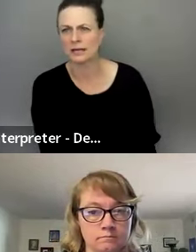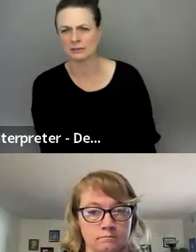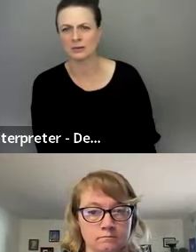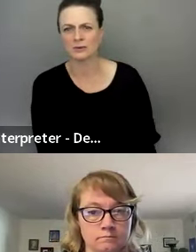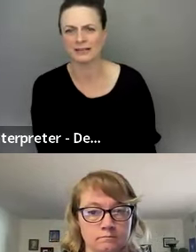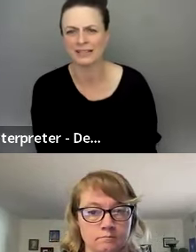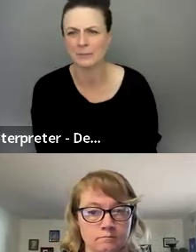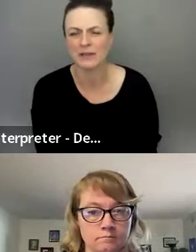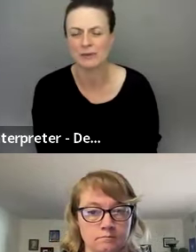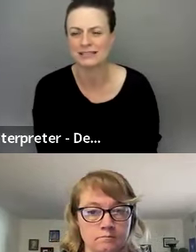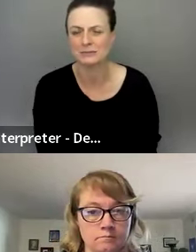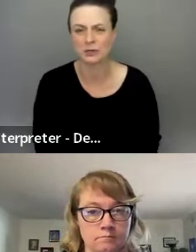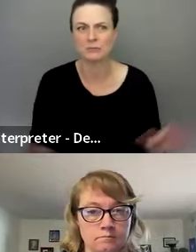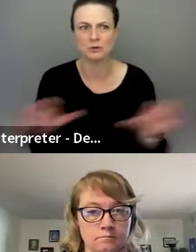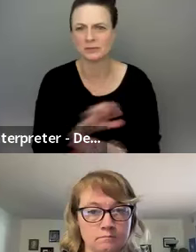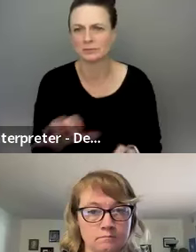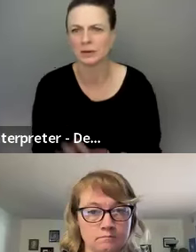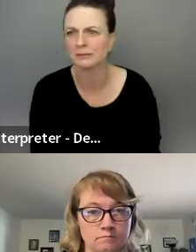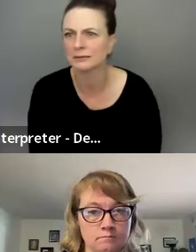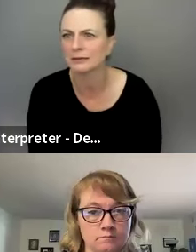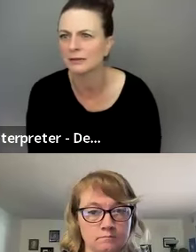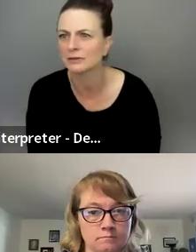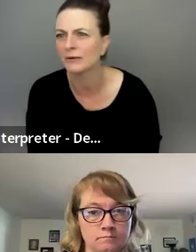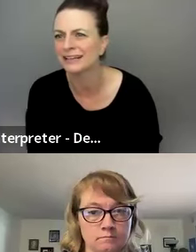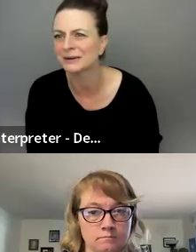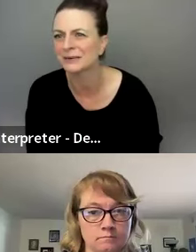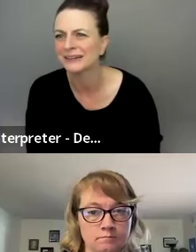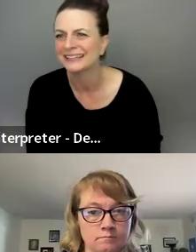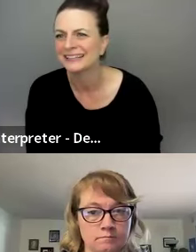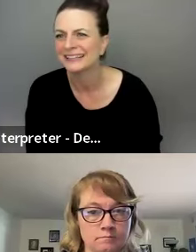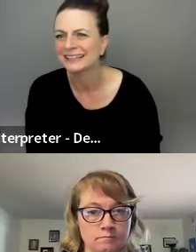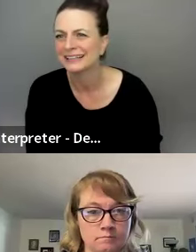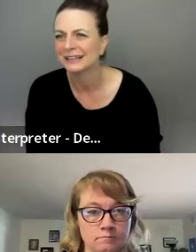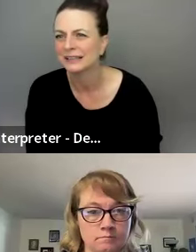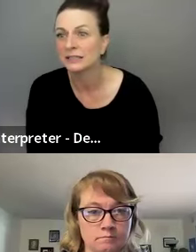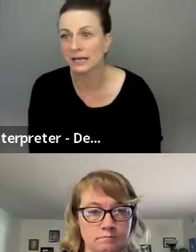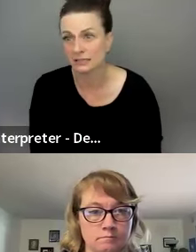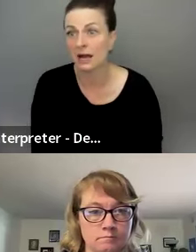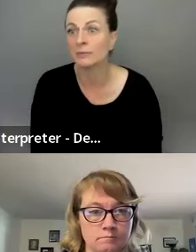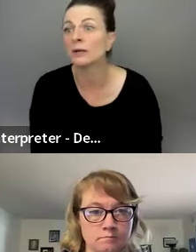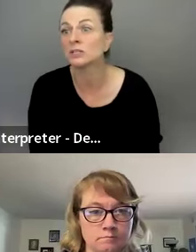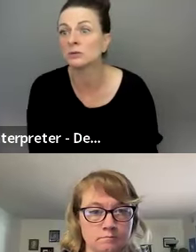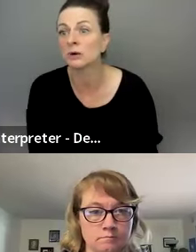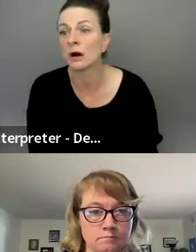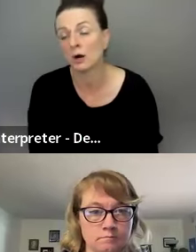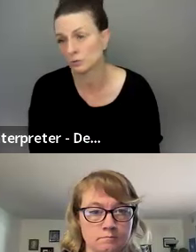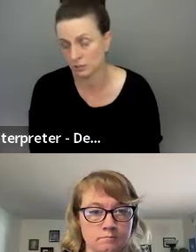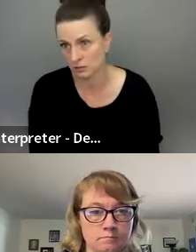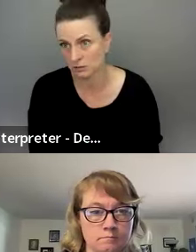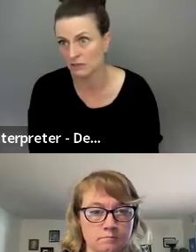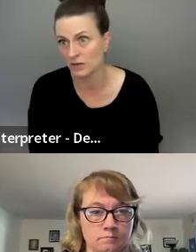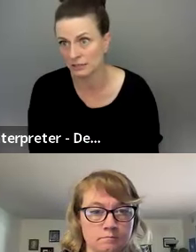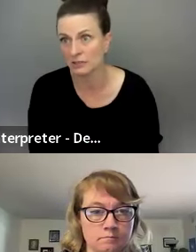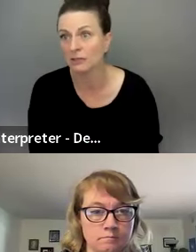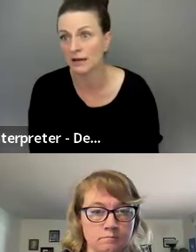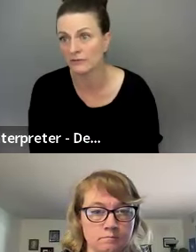Okay. So yeah, everybody's screen moved when, all right. So yes, I'm going to host